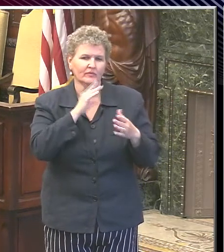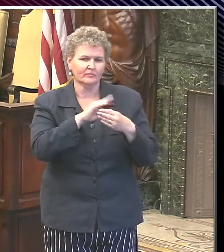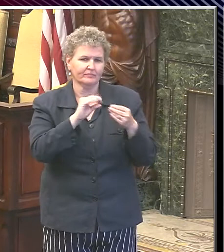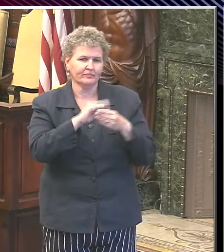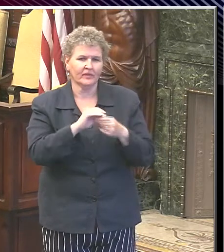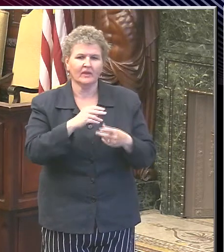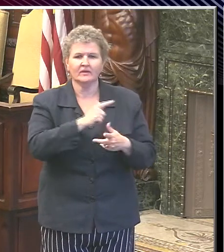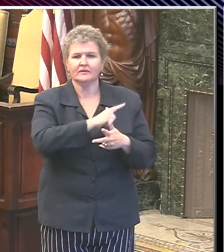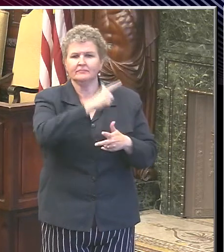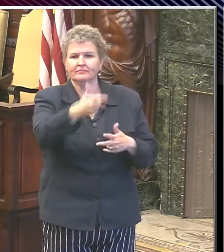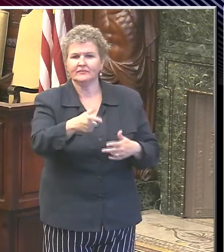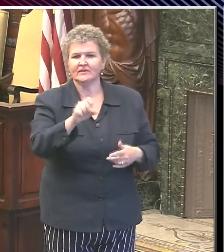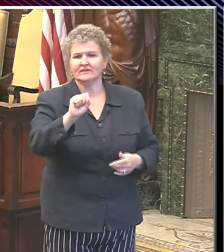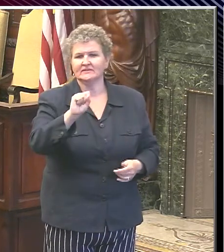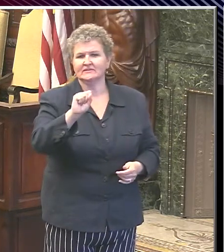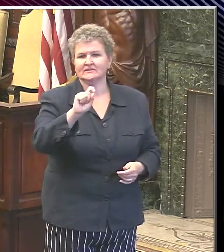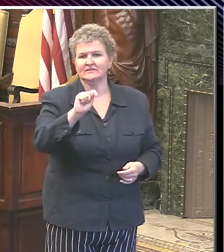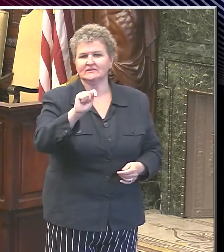with NBC10.